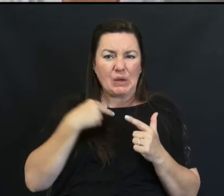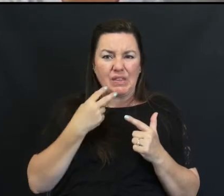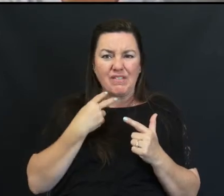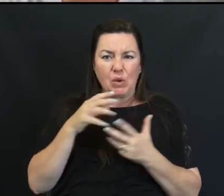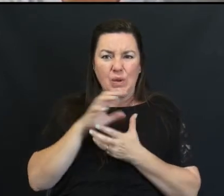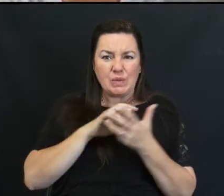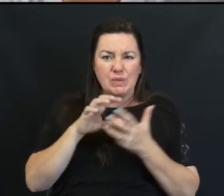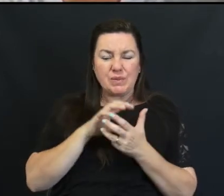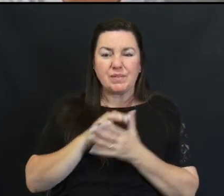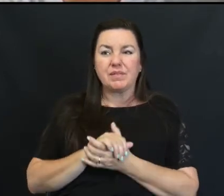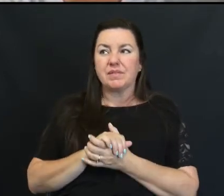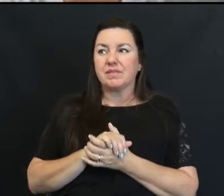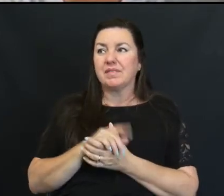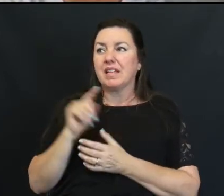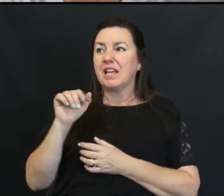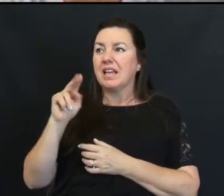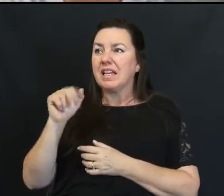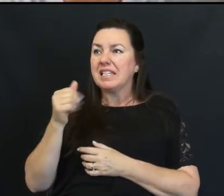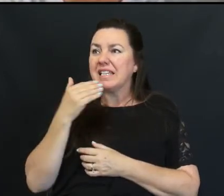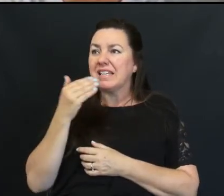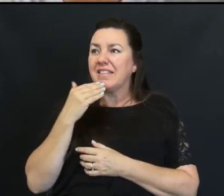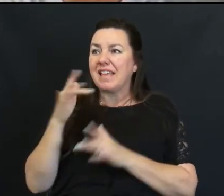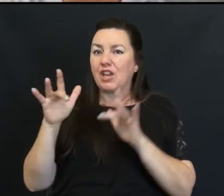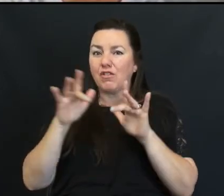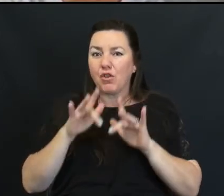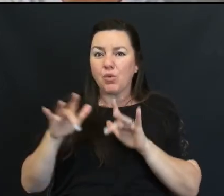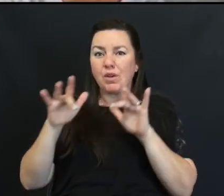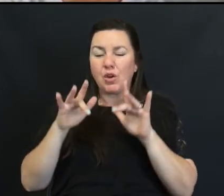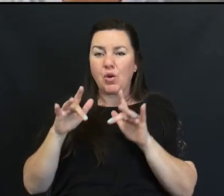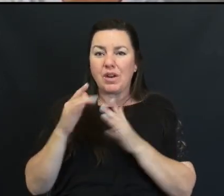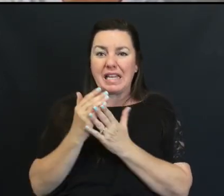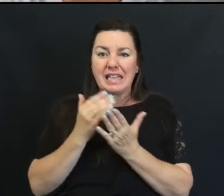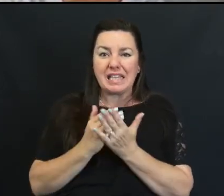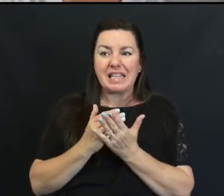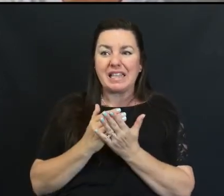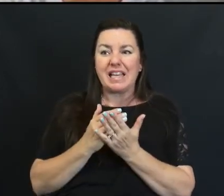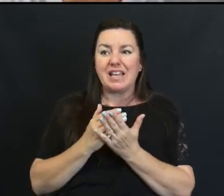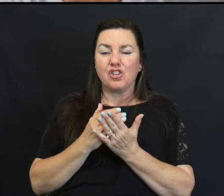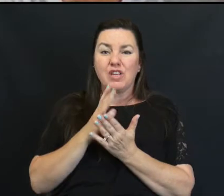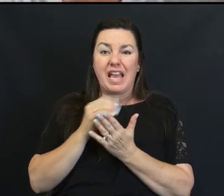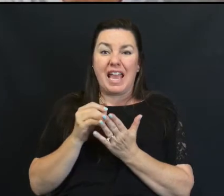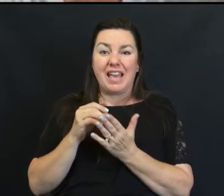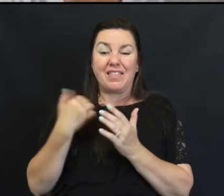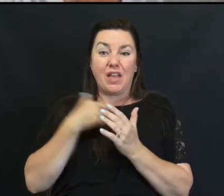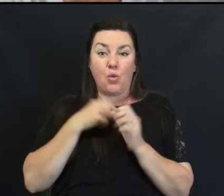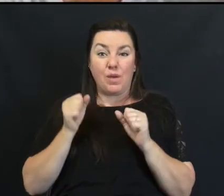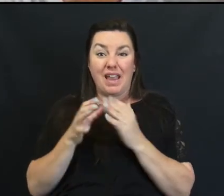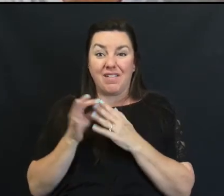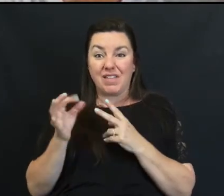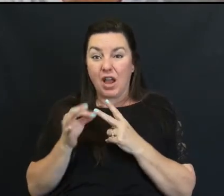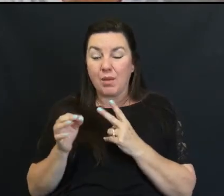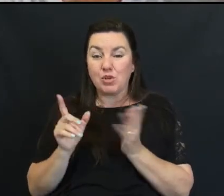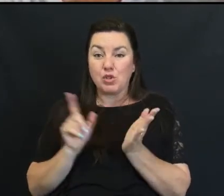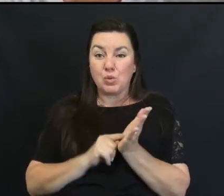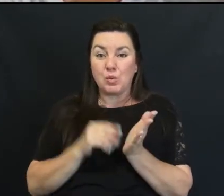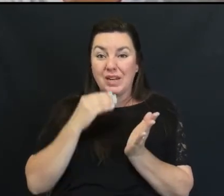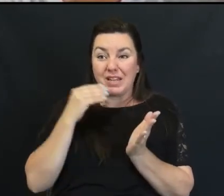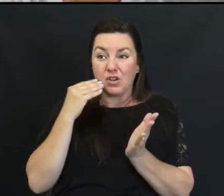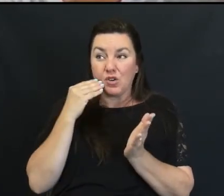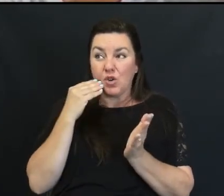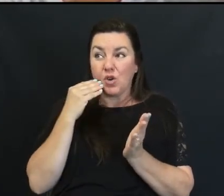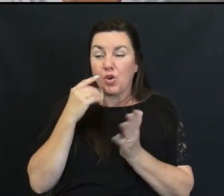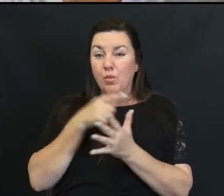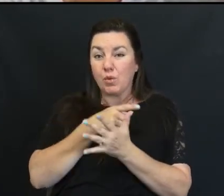Anyway Tina Thank you For recording The lessons And the Handoffs Available To be Printed At home You And Tricia And